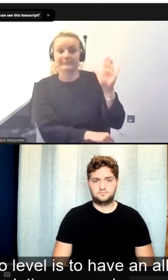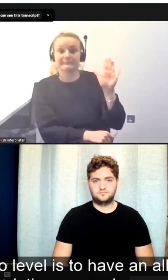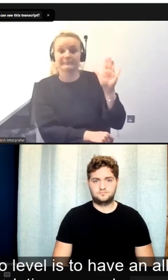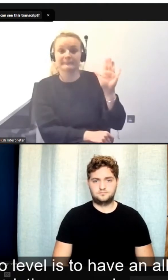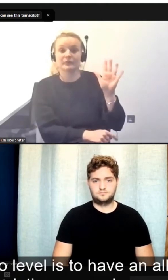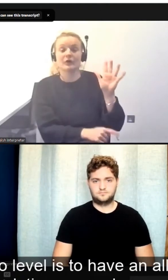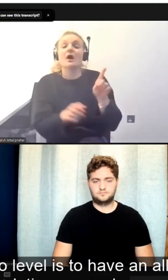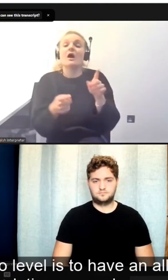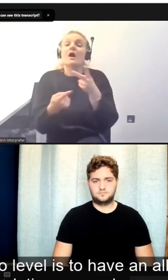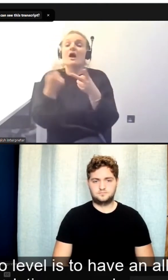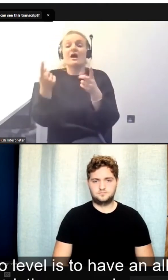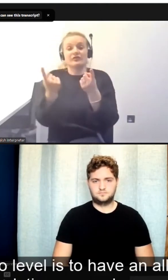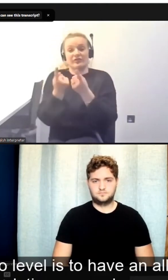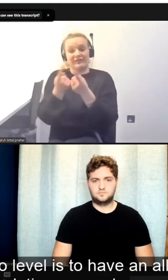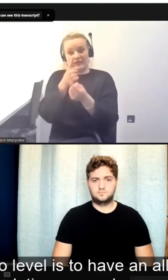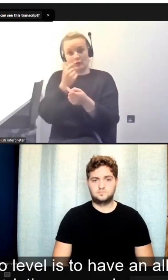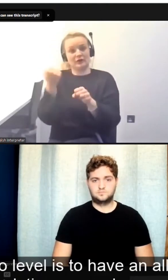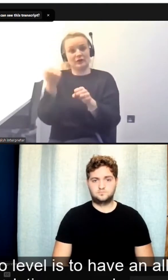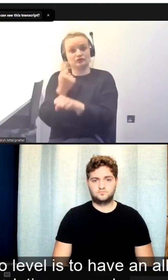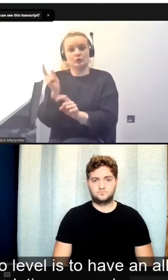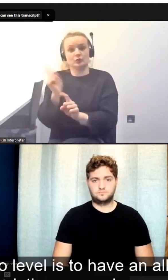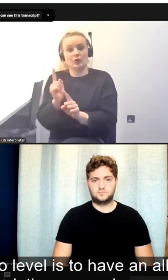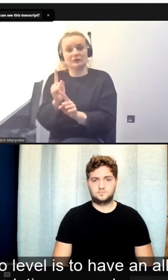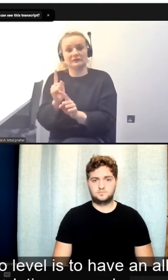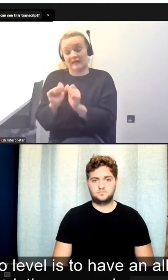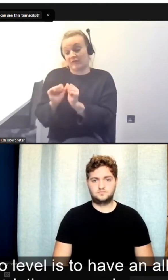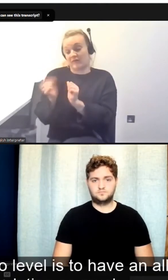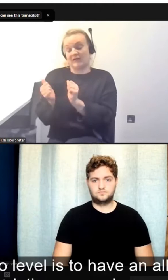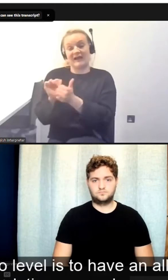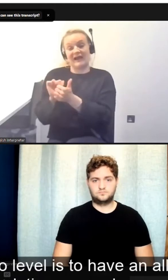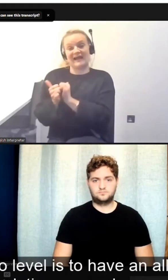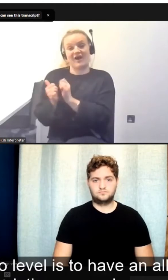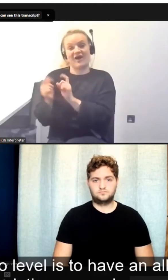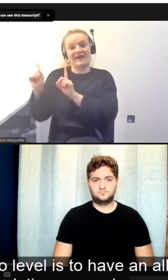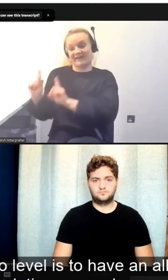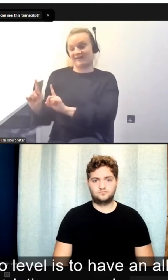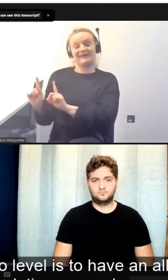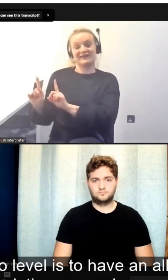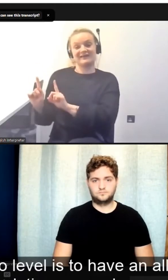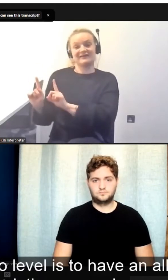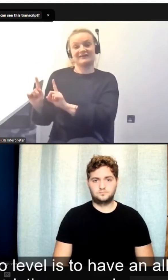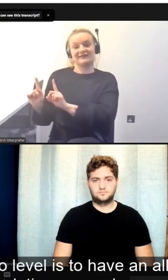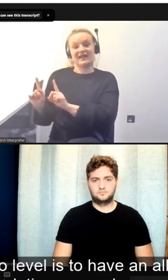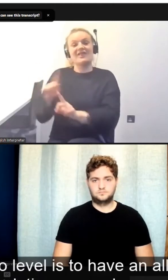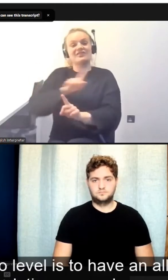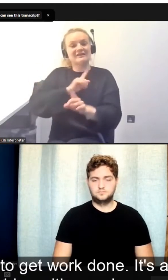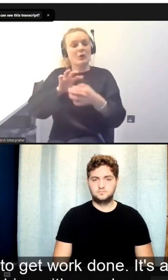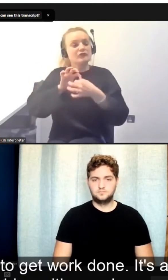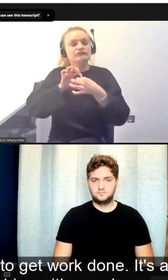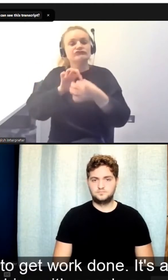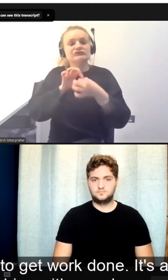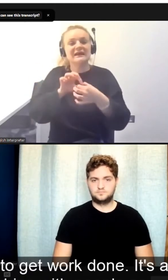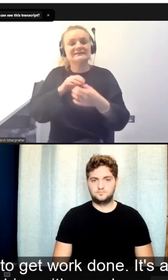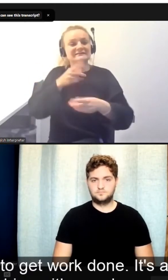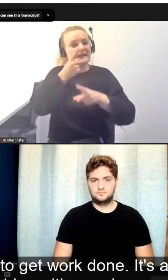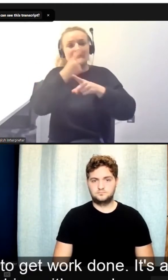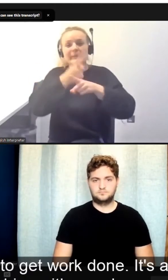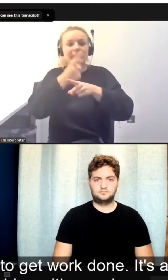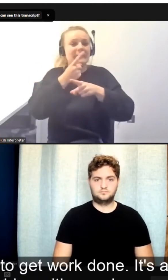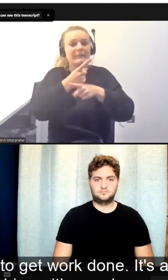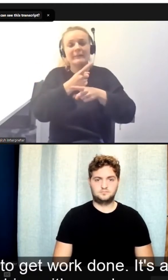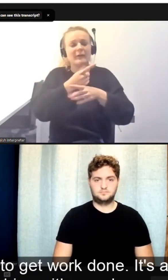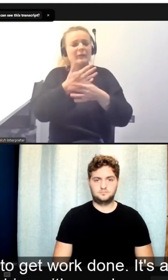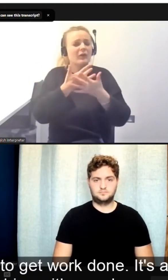level is to have an ally, and that's why I think I talk about relating so much. It's not just about relating with